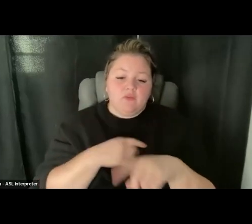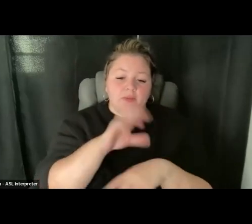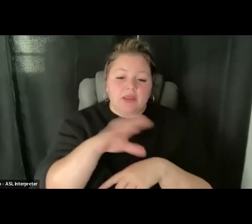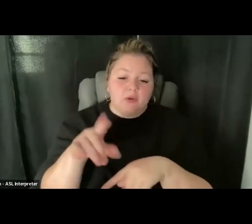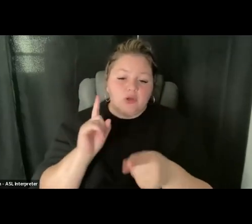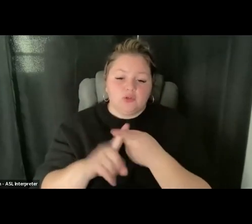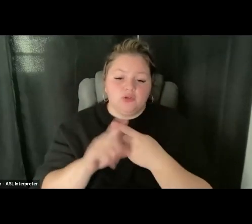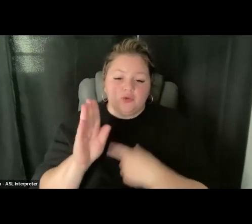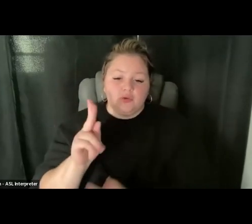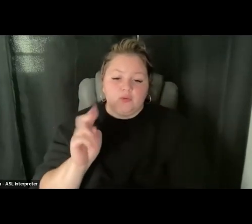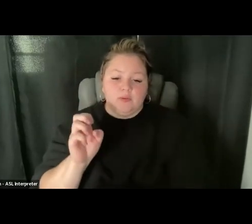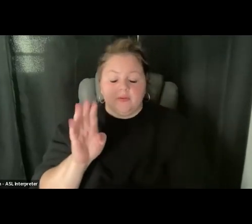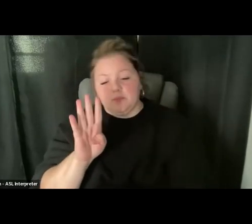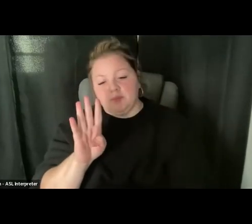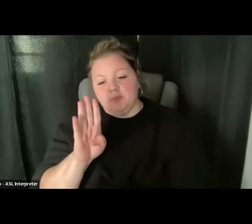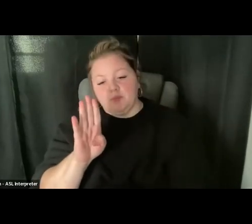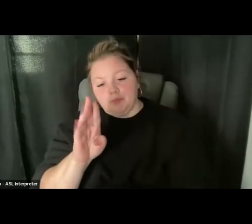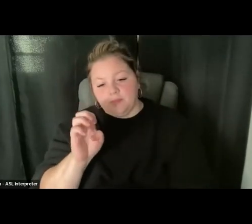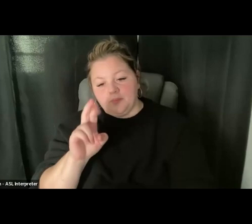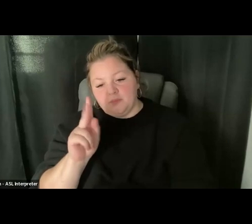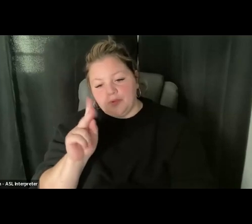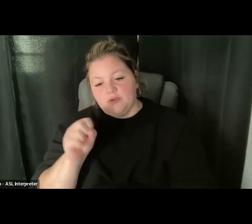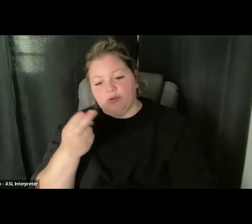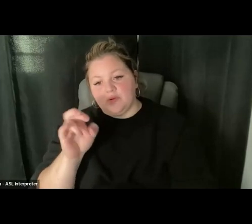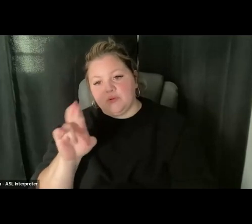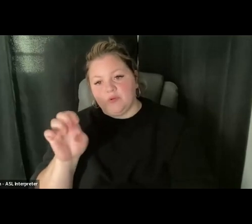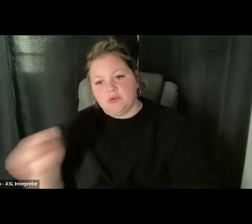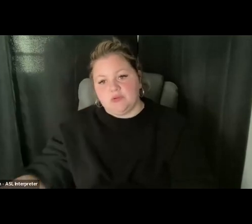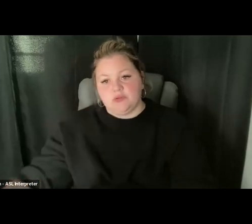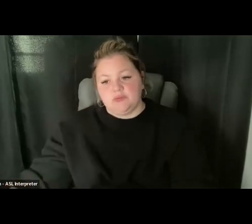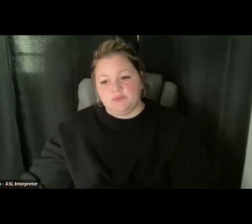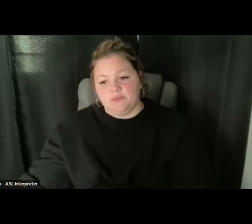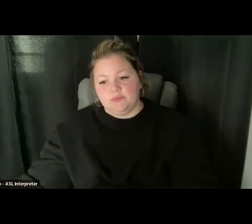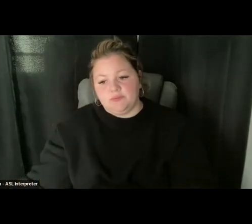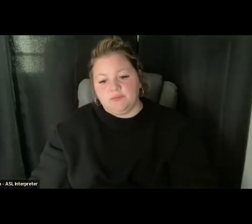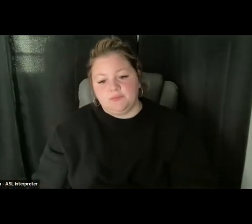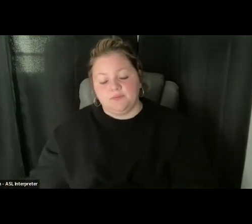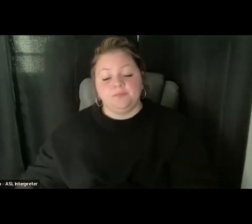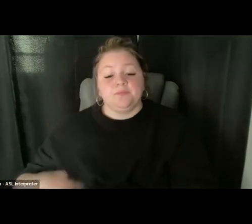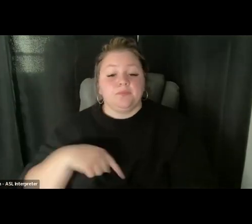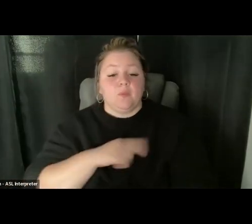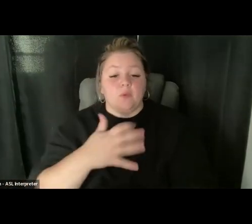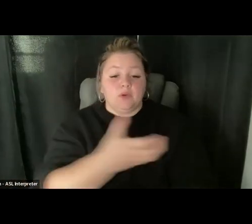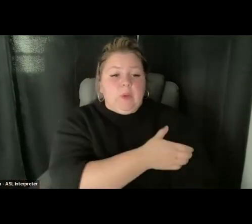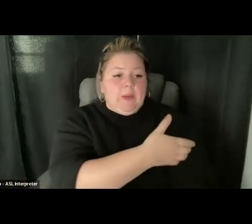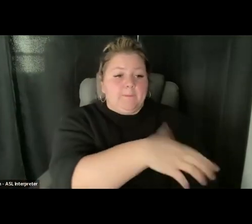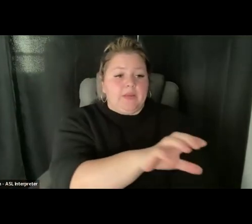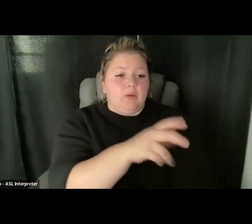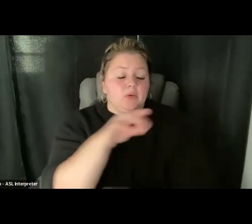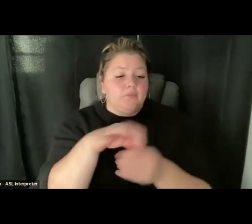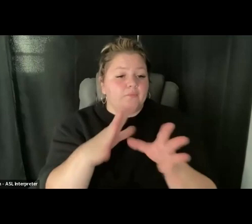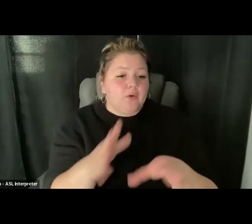Our mission is to empower voters and defend democracy. Let's see.